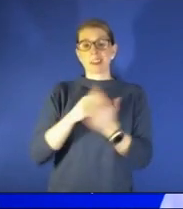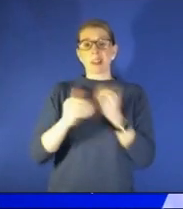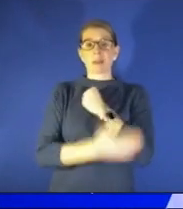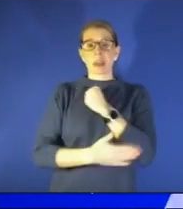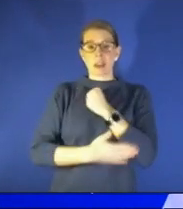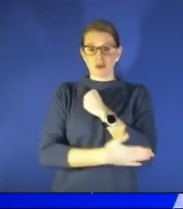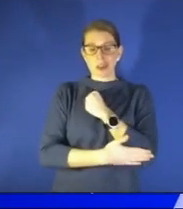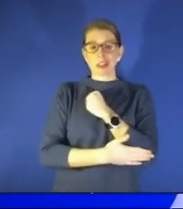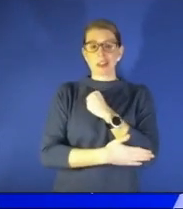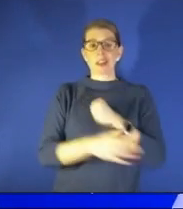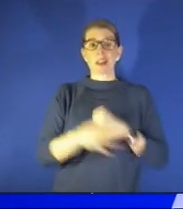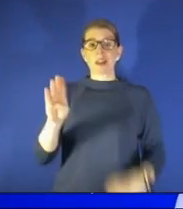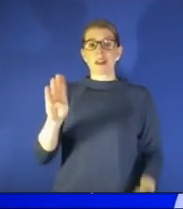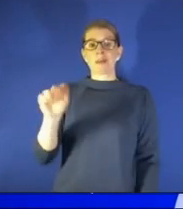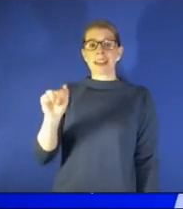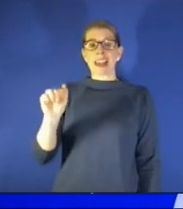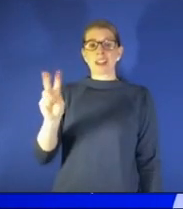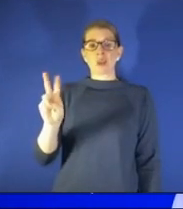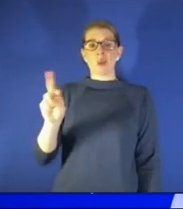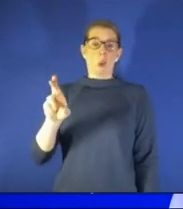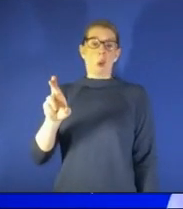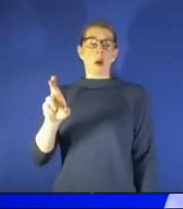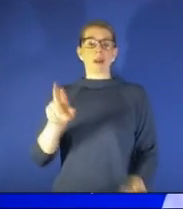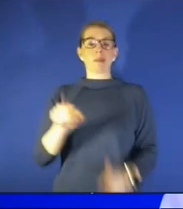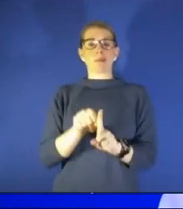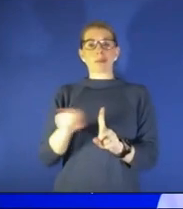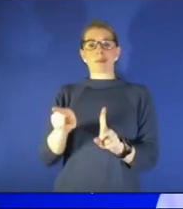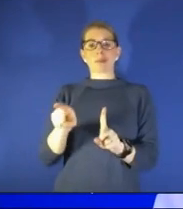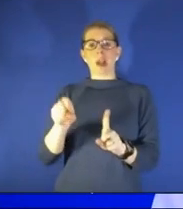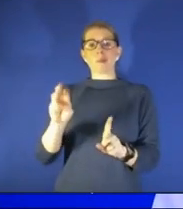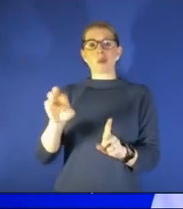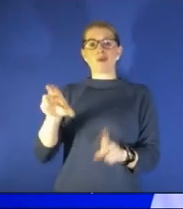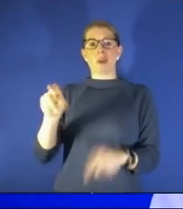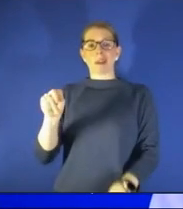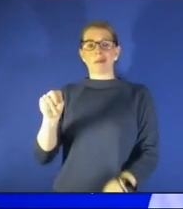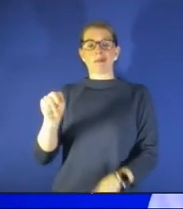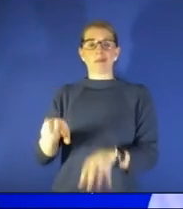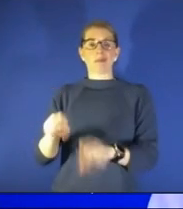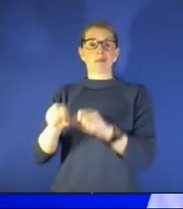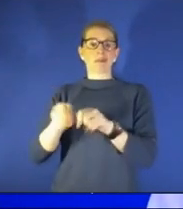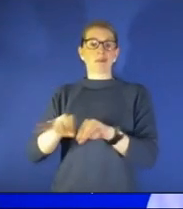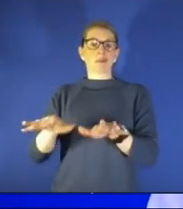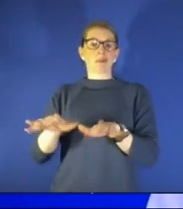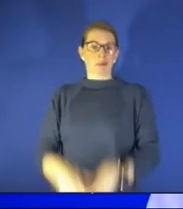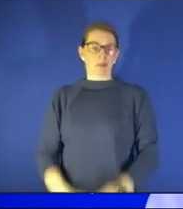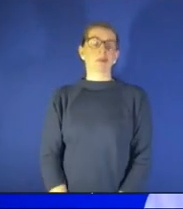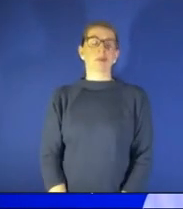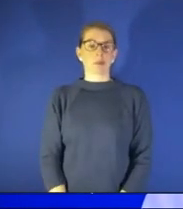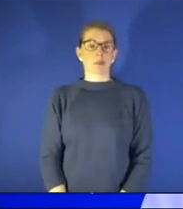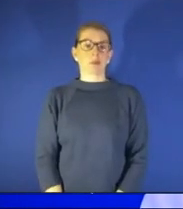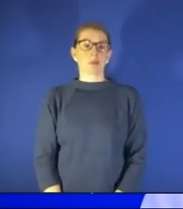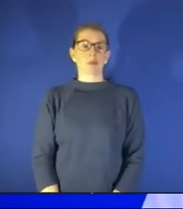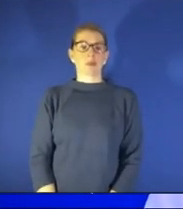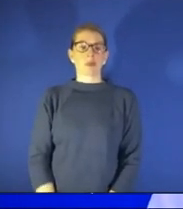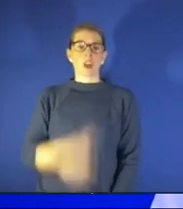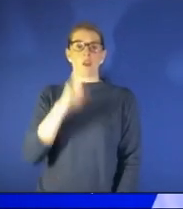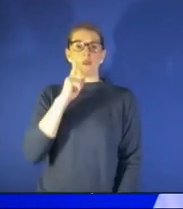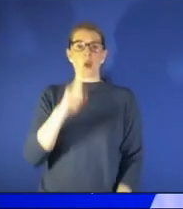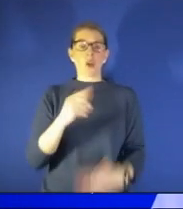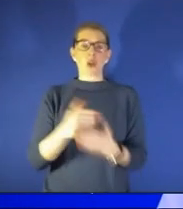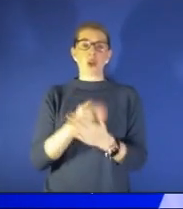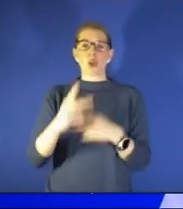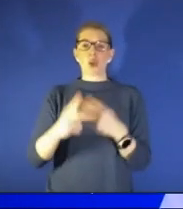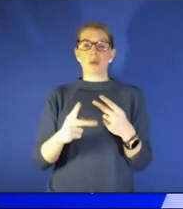ba2 or that offshoot of omicron um taking up some of that space for those uh those new infections as well so